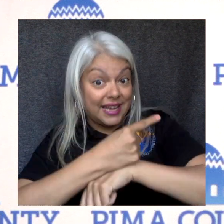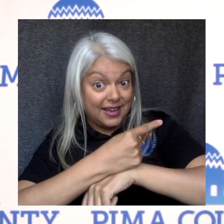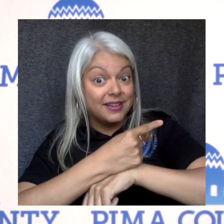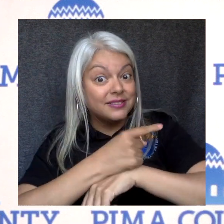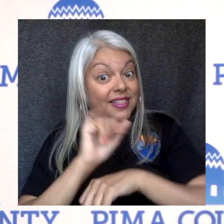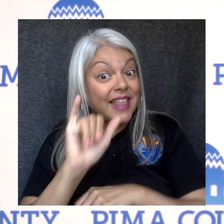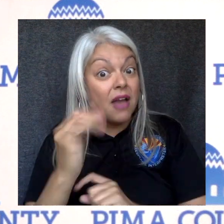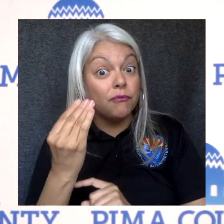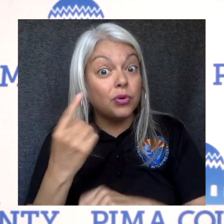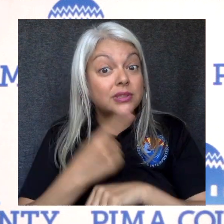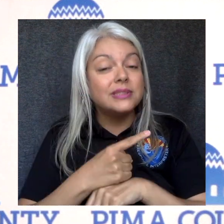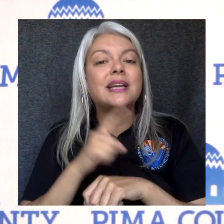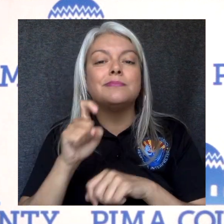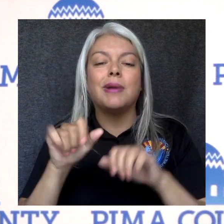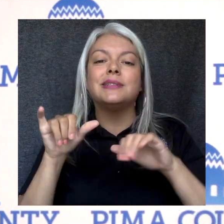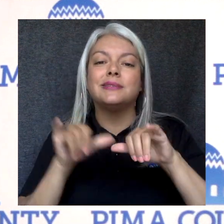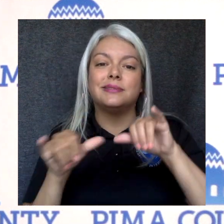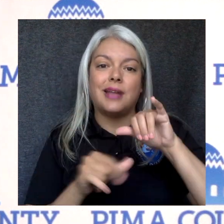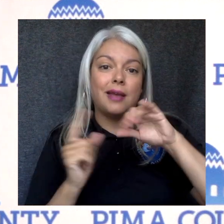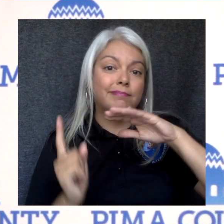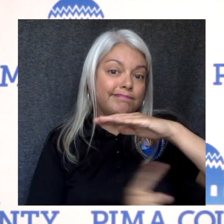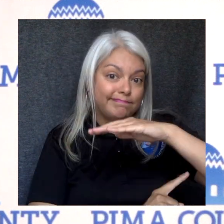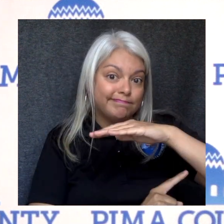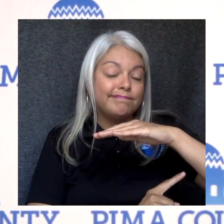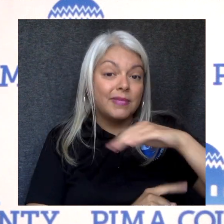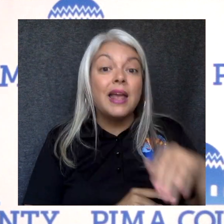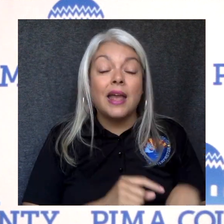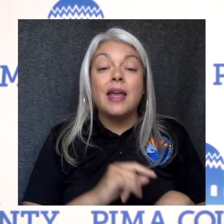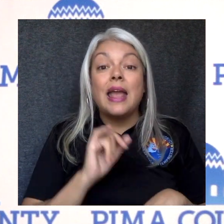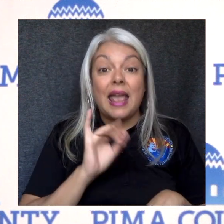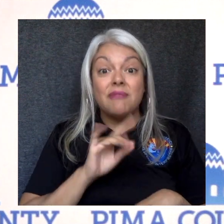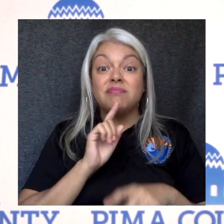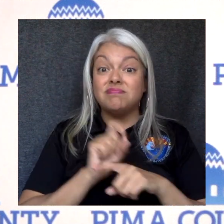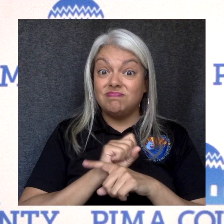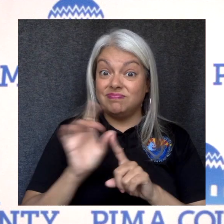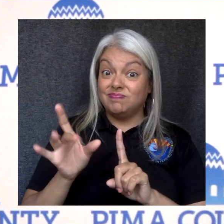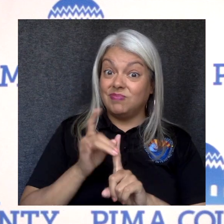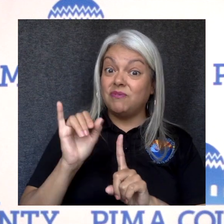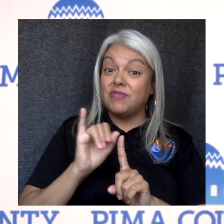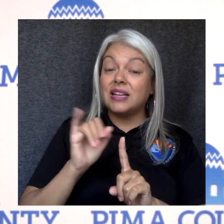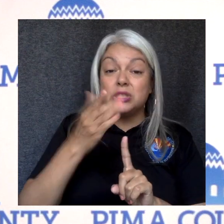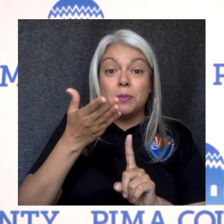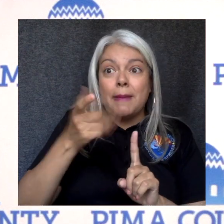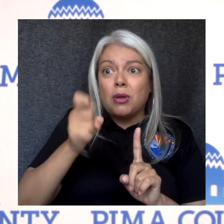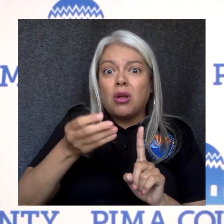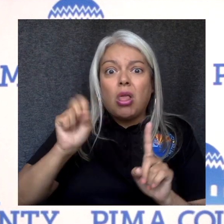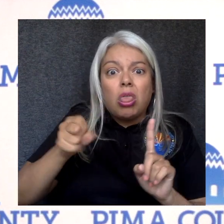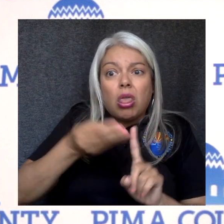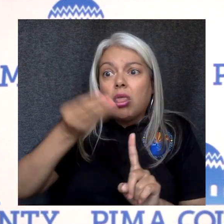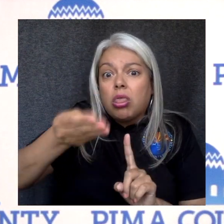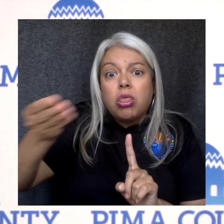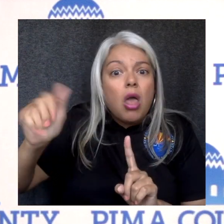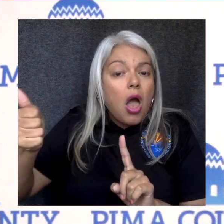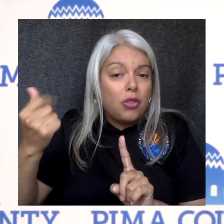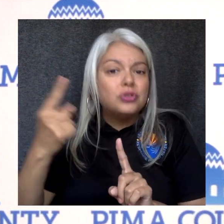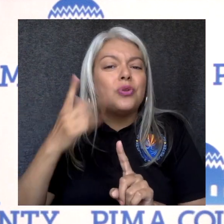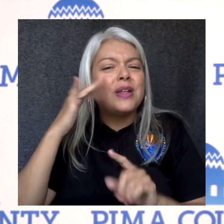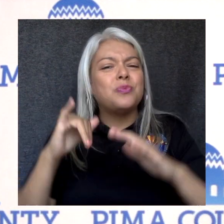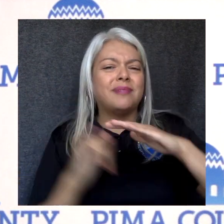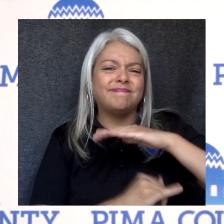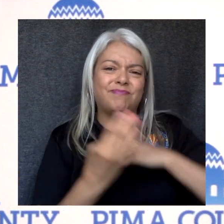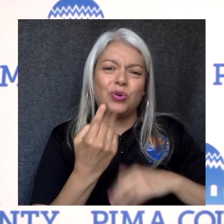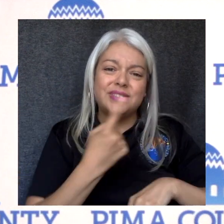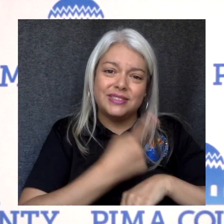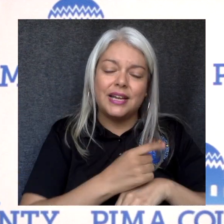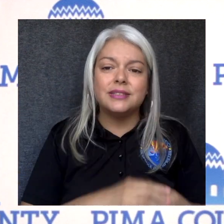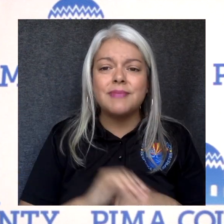period of self-quarantine and that's because if you do tend to be infected, you could transmit it to somebody else. Working together is